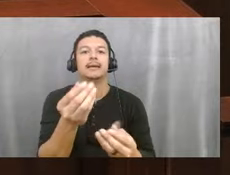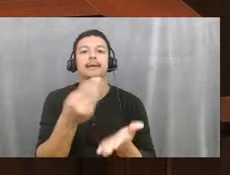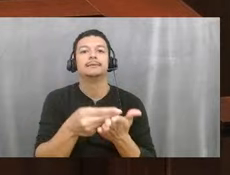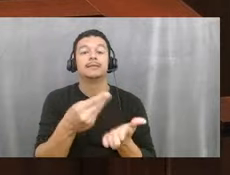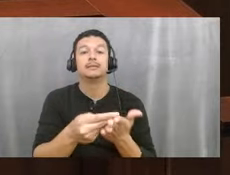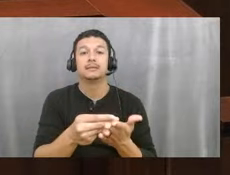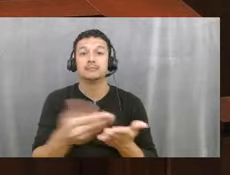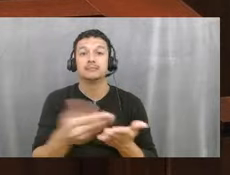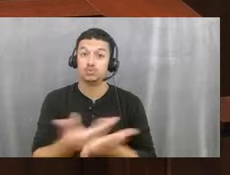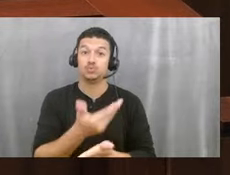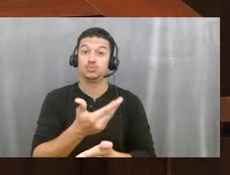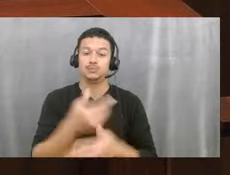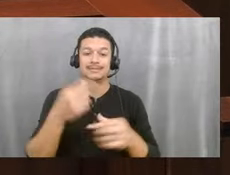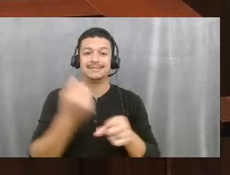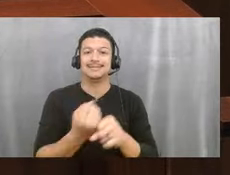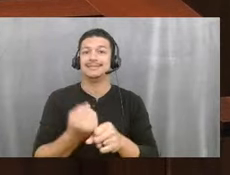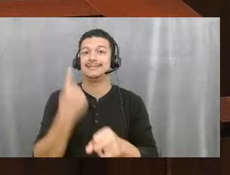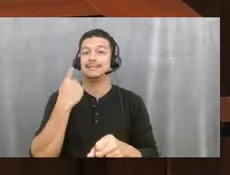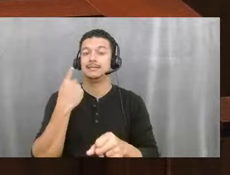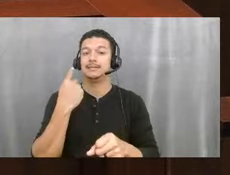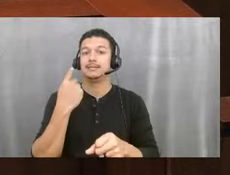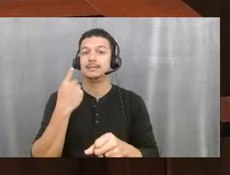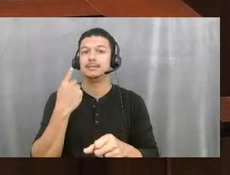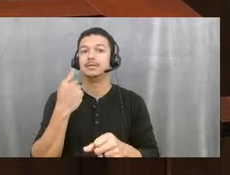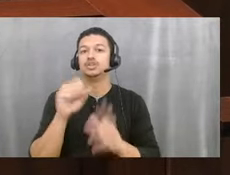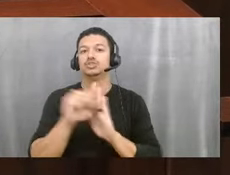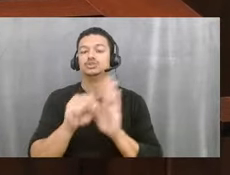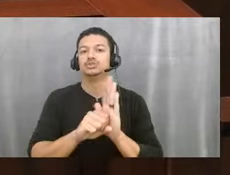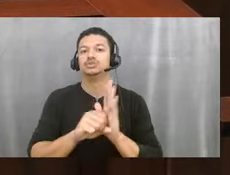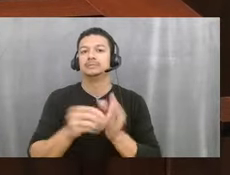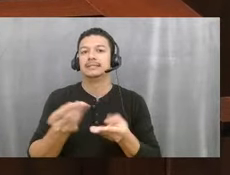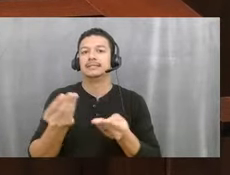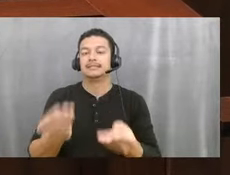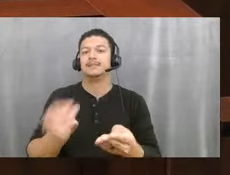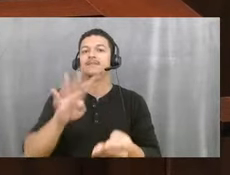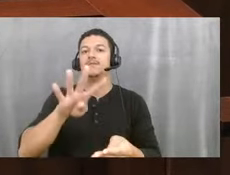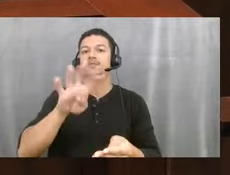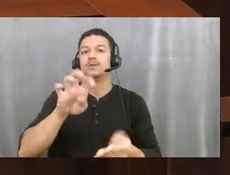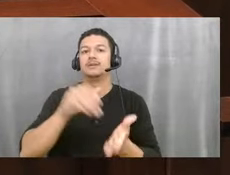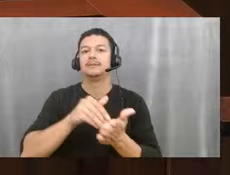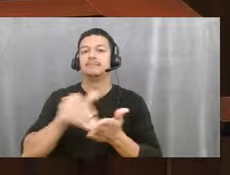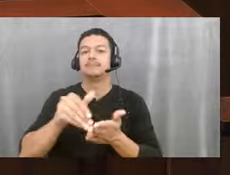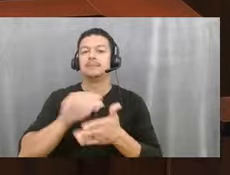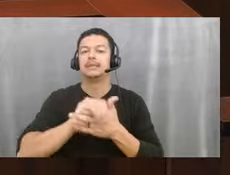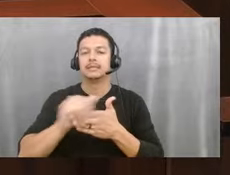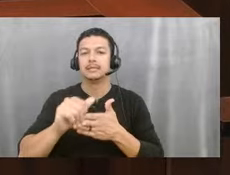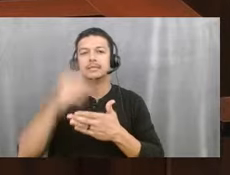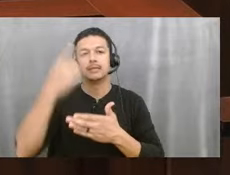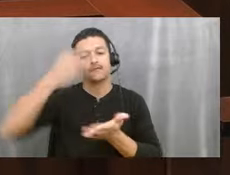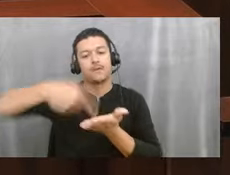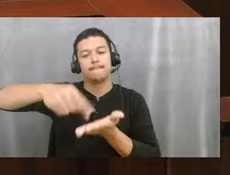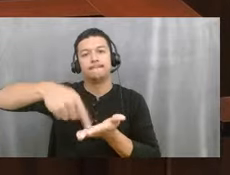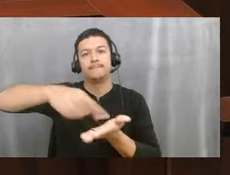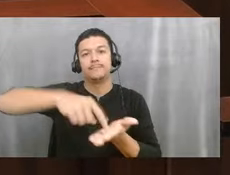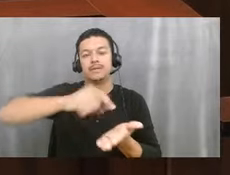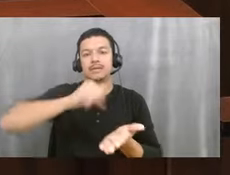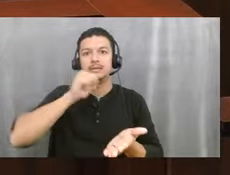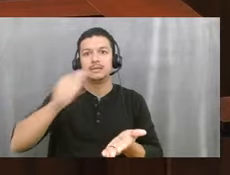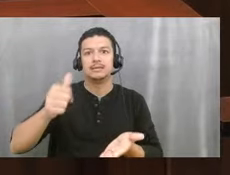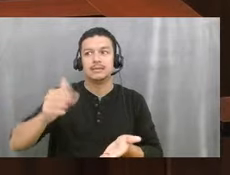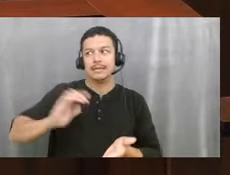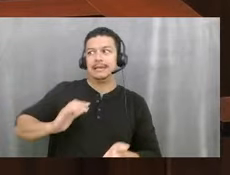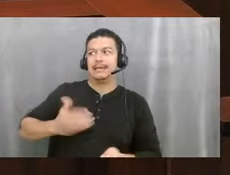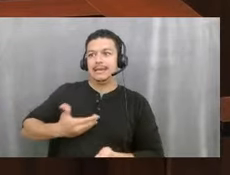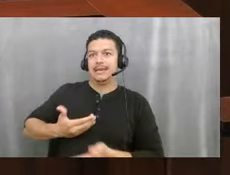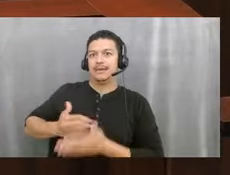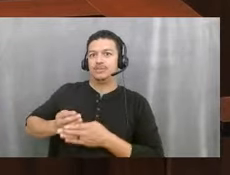past year, the state allocated $400 million to be able to pay for those funds. And so it wouldn't come out of our bucket of general fund